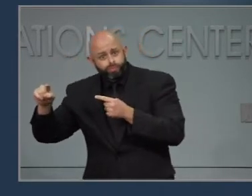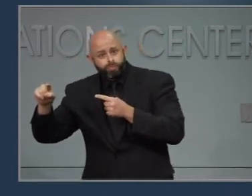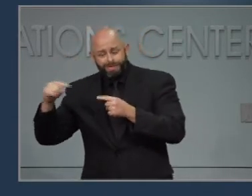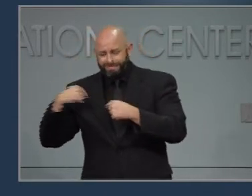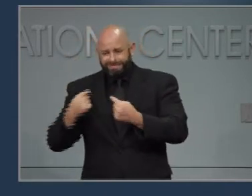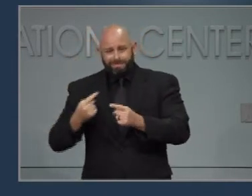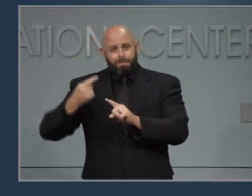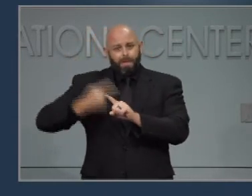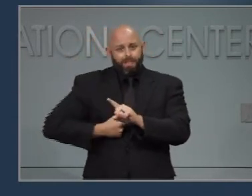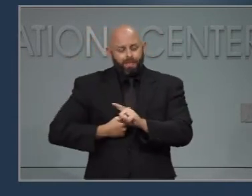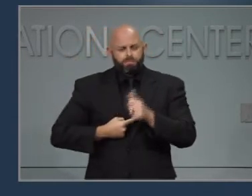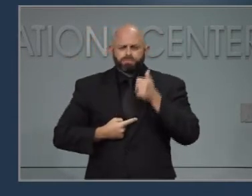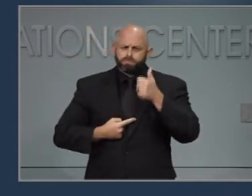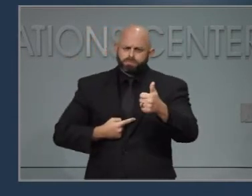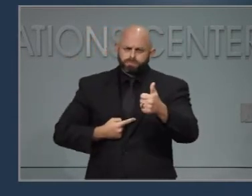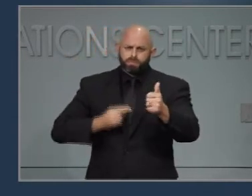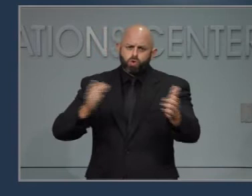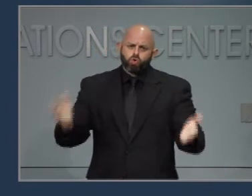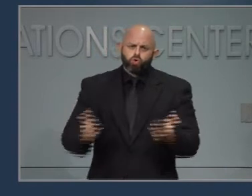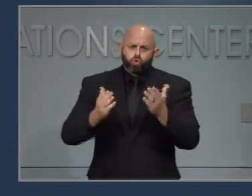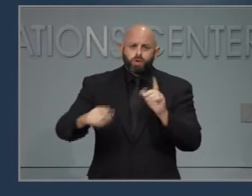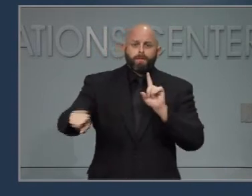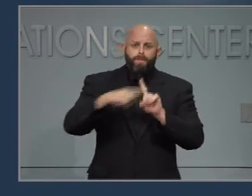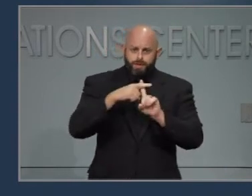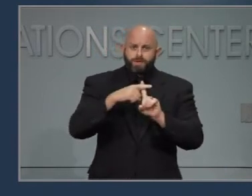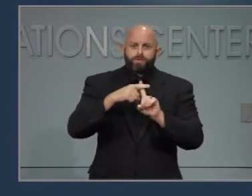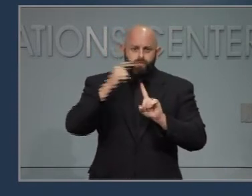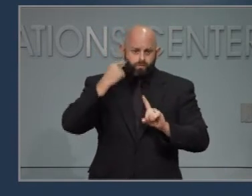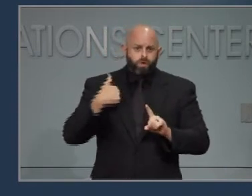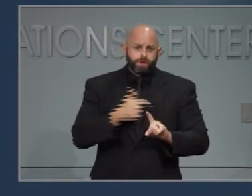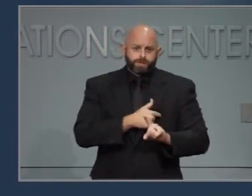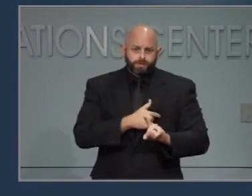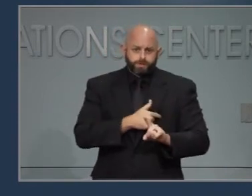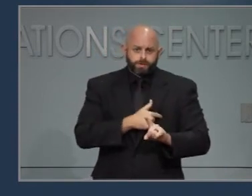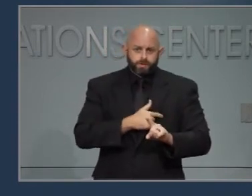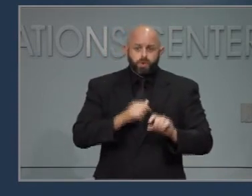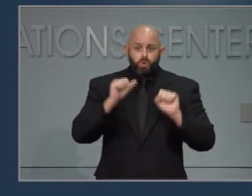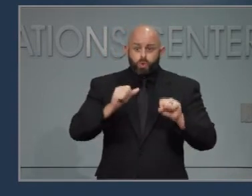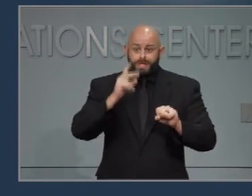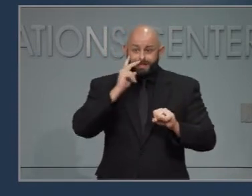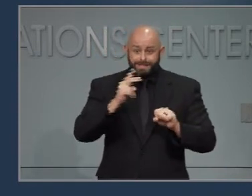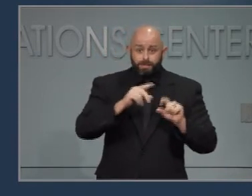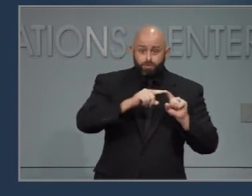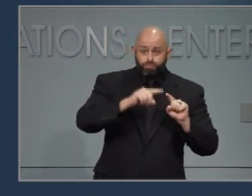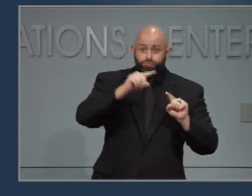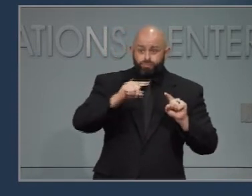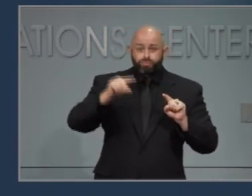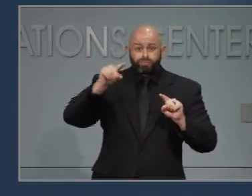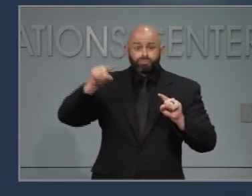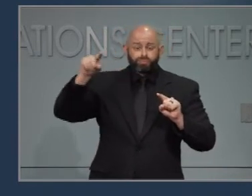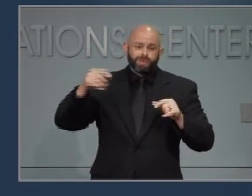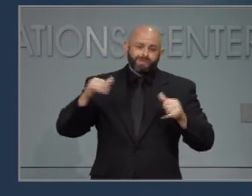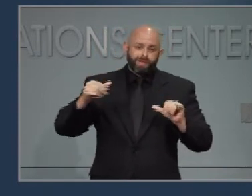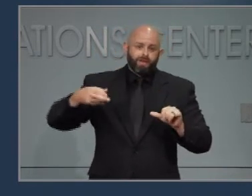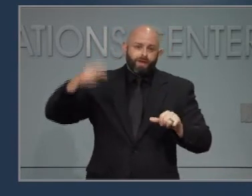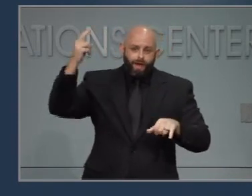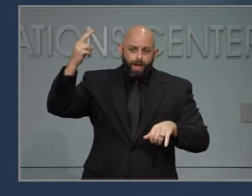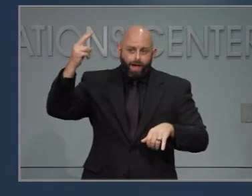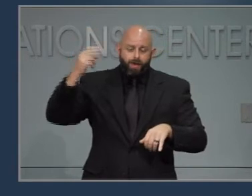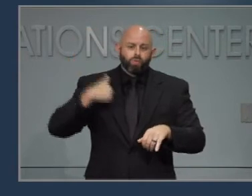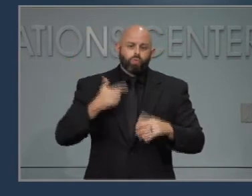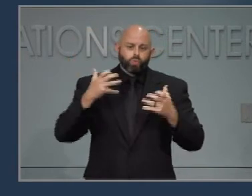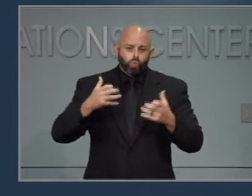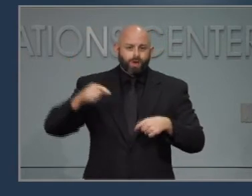month. That's an encouraging and very positive sign, although you can see that that trend remains high above its